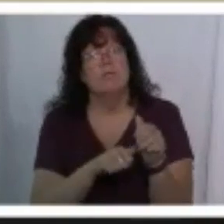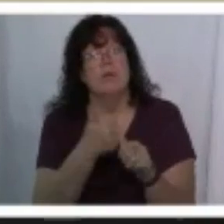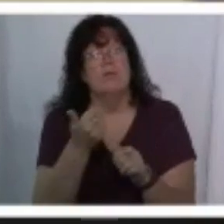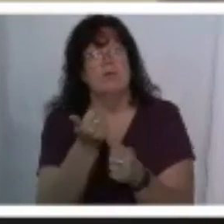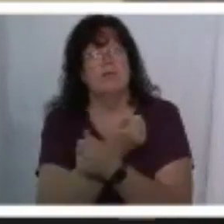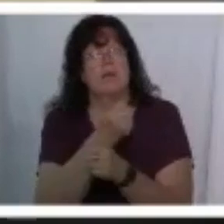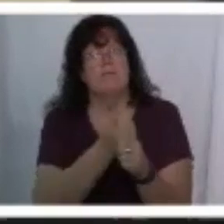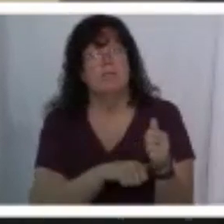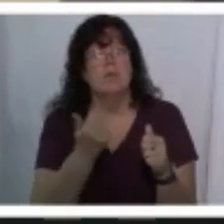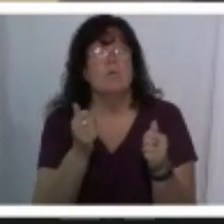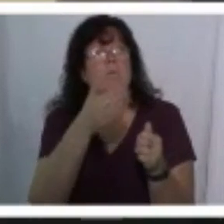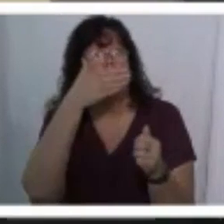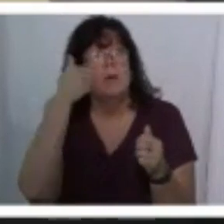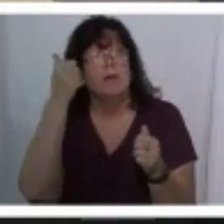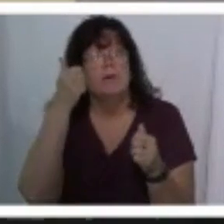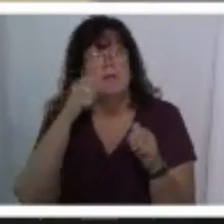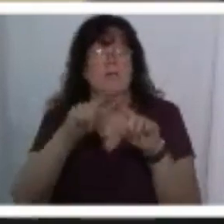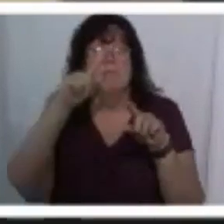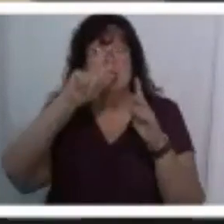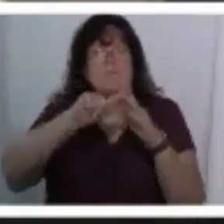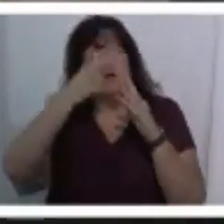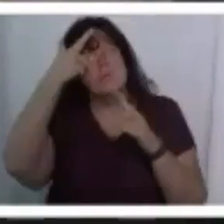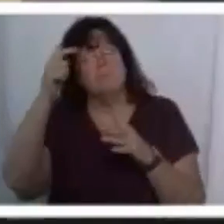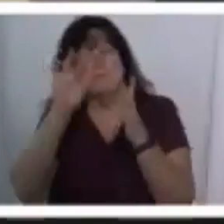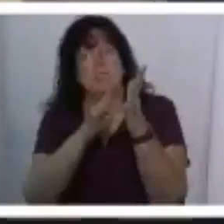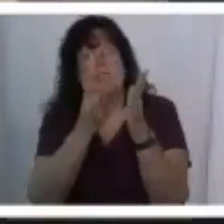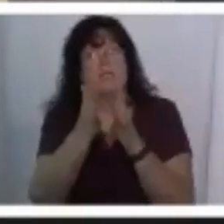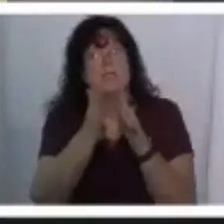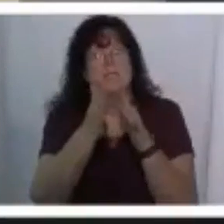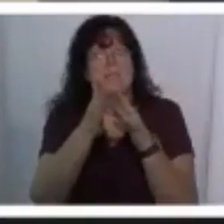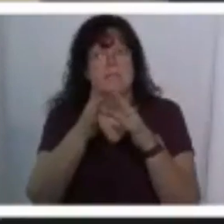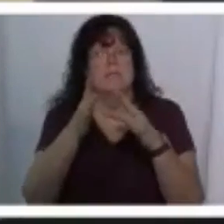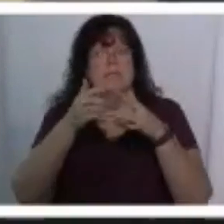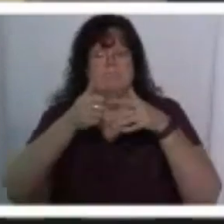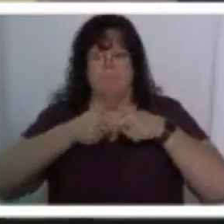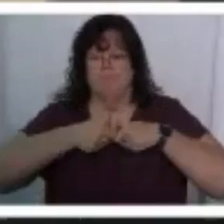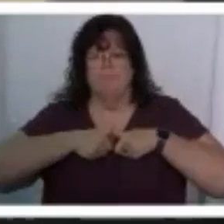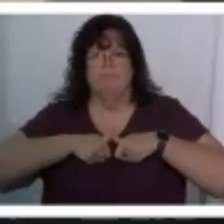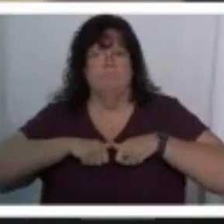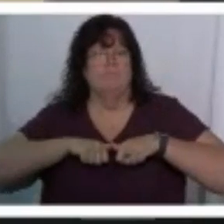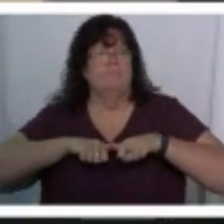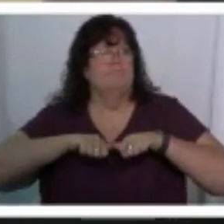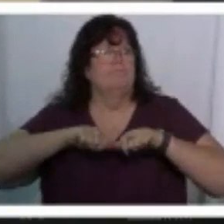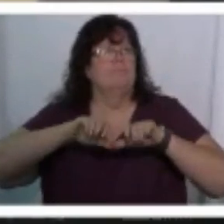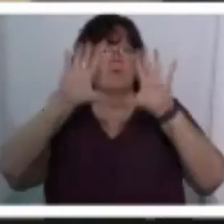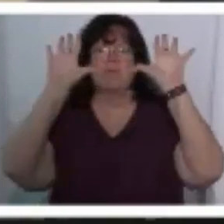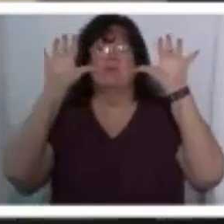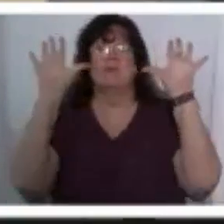it starts because jesus gave his life for all of us amen